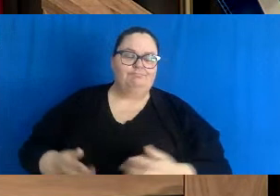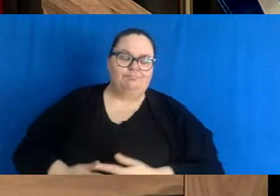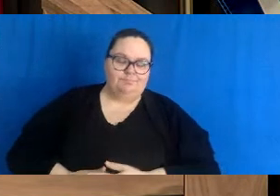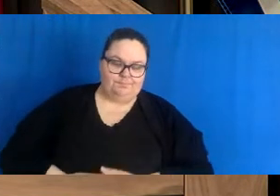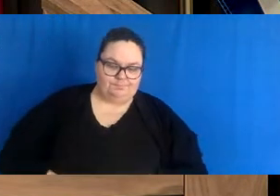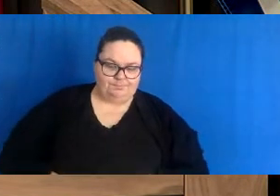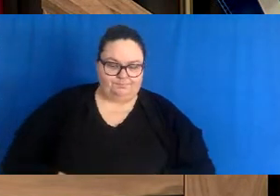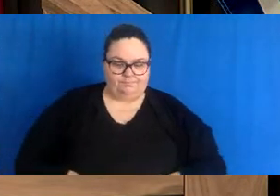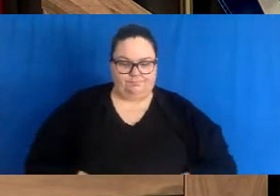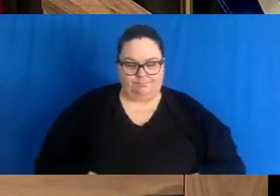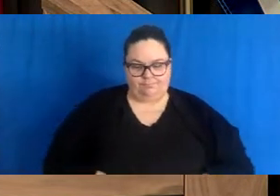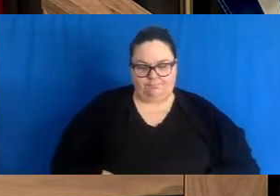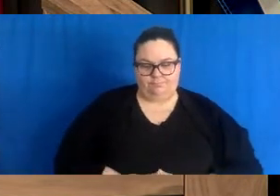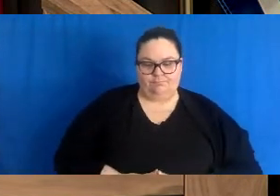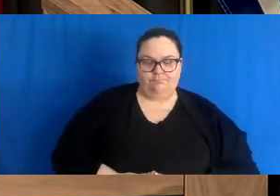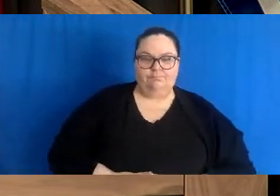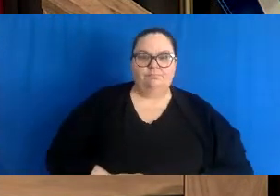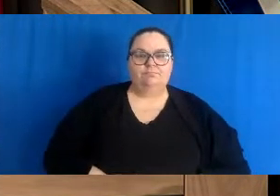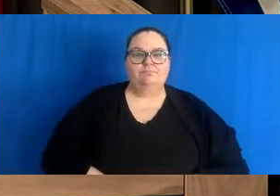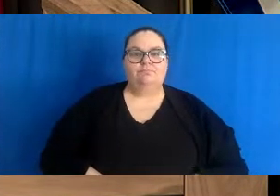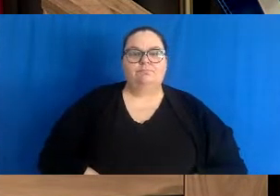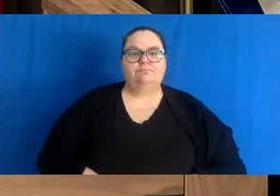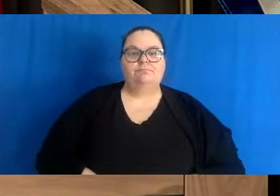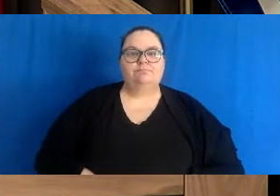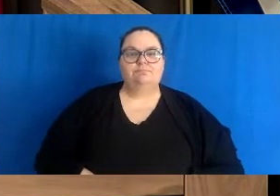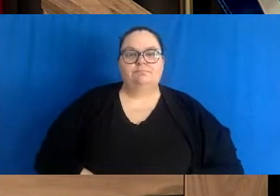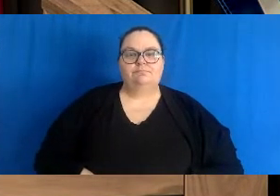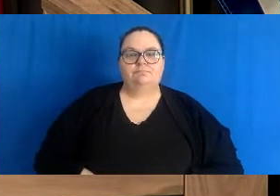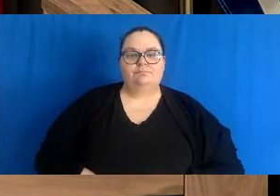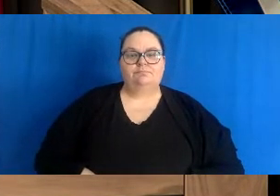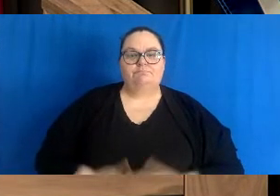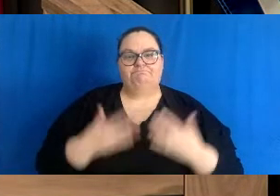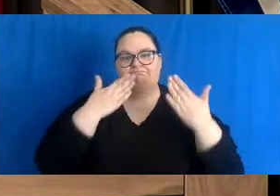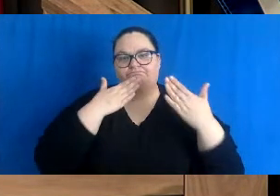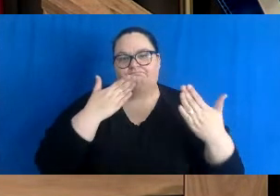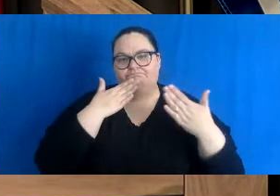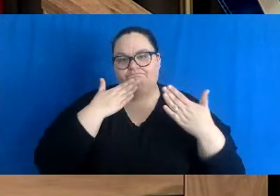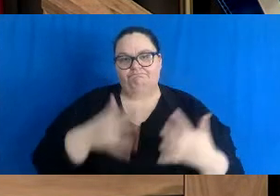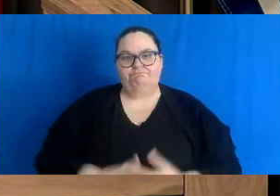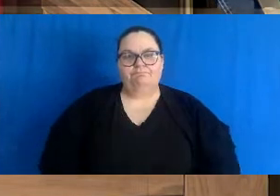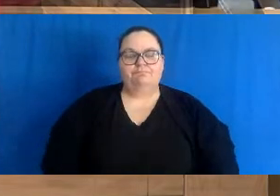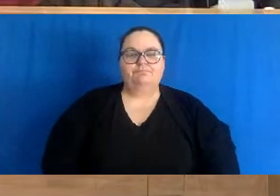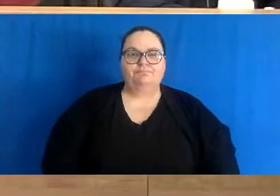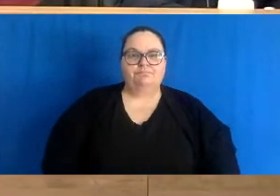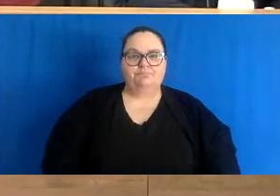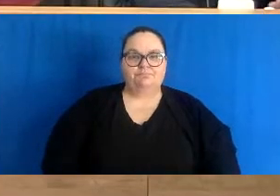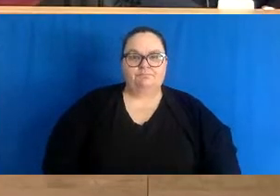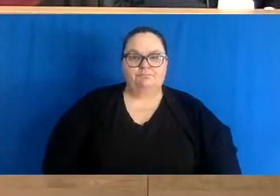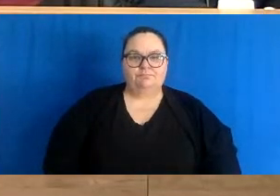since the pandemic began. Thank you. you.